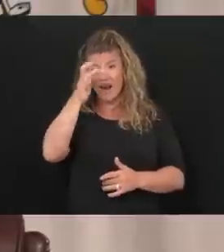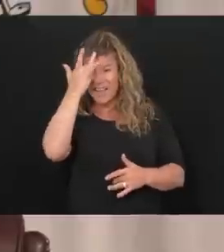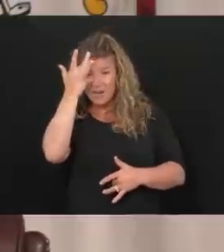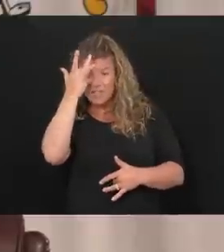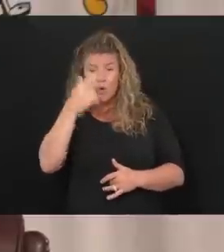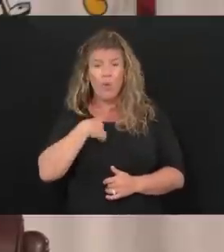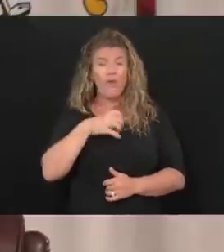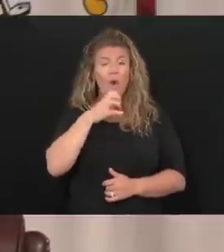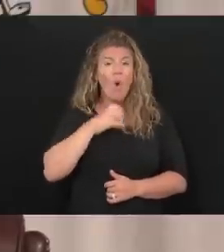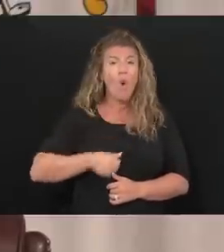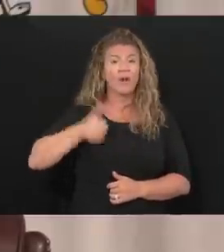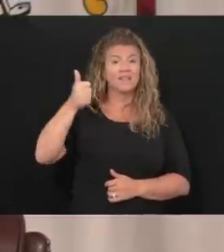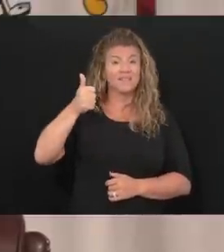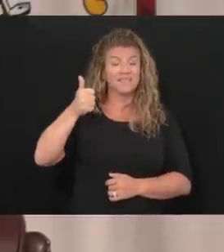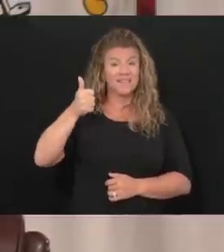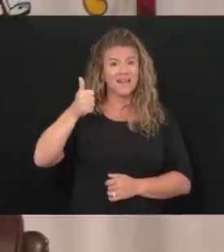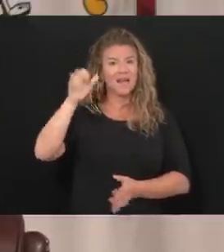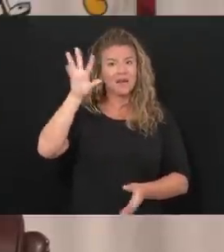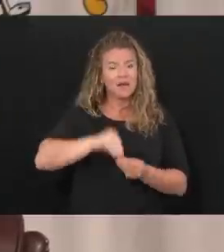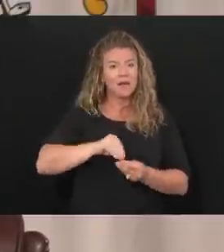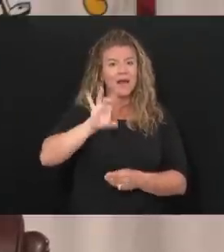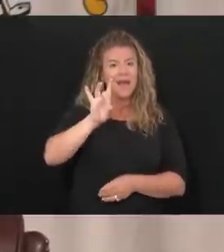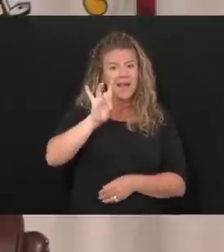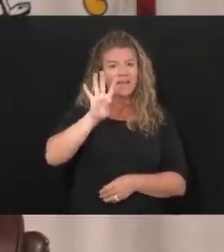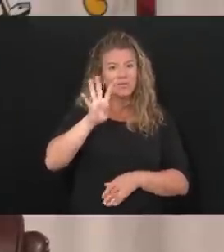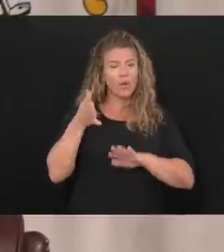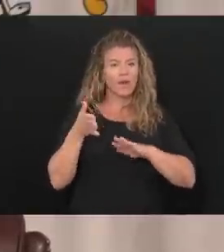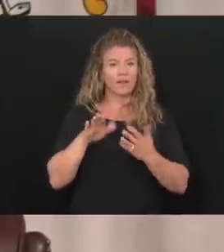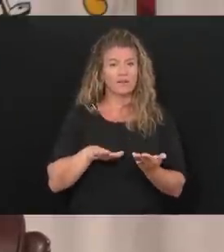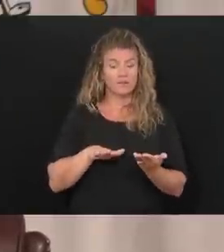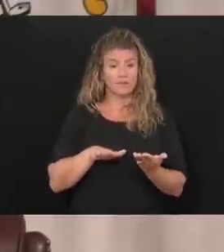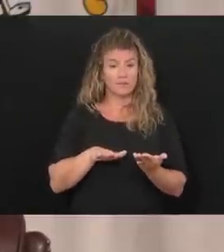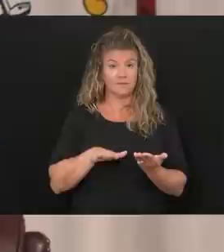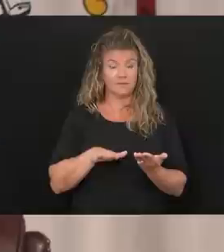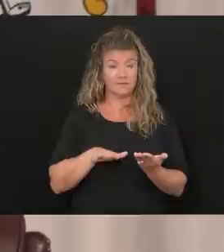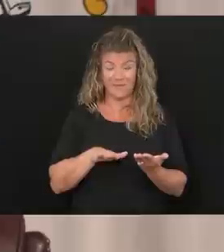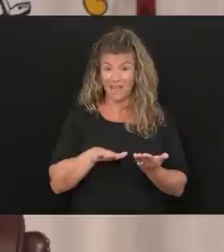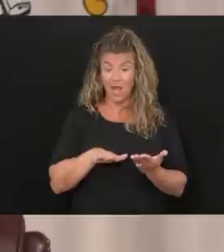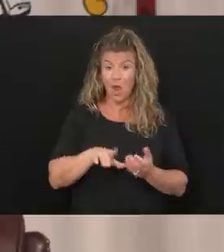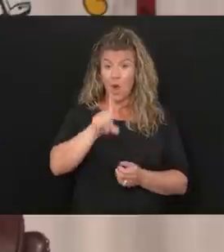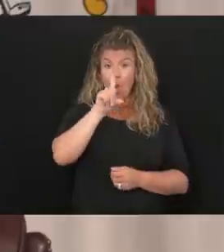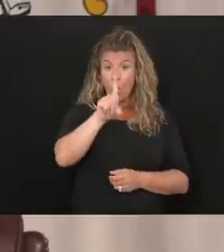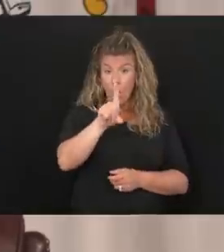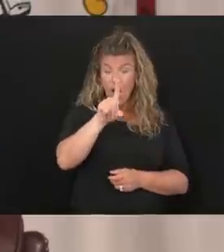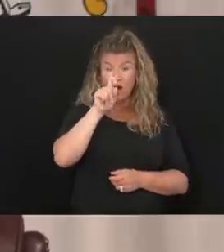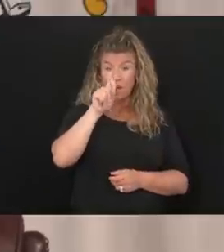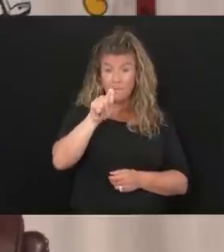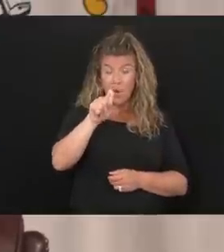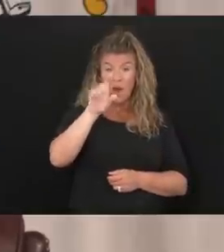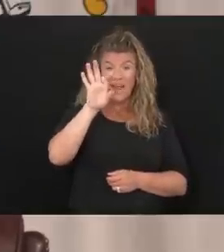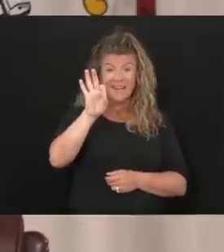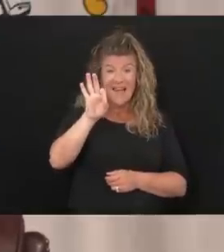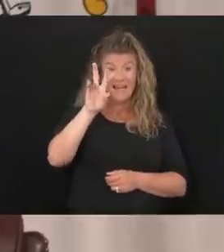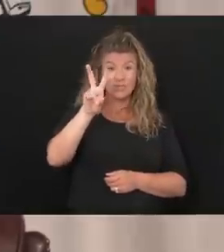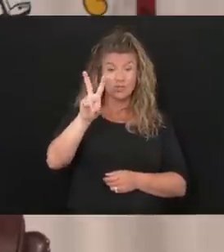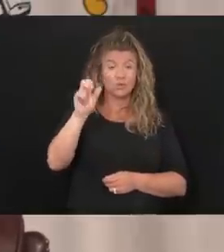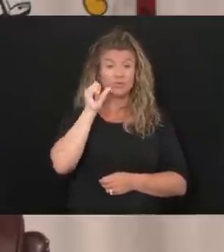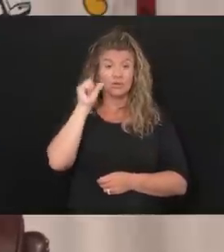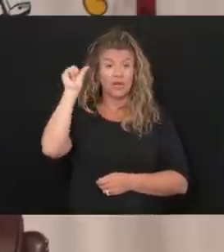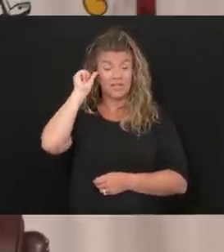and we have 84 deaths. A 1.92 yesterday